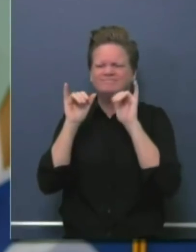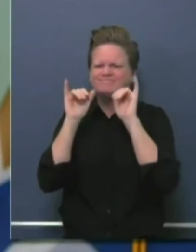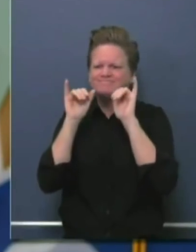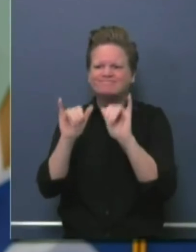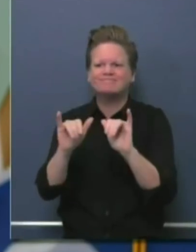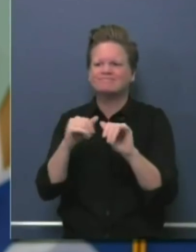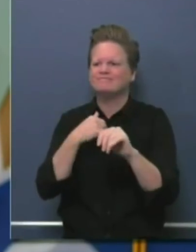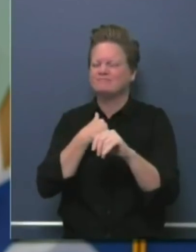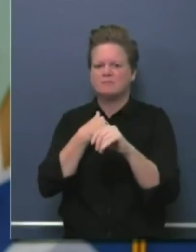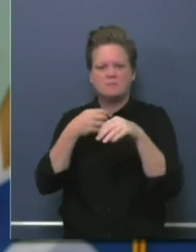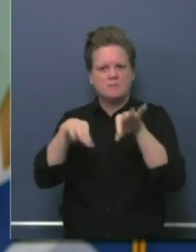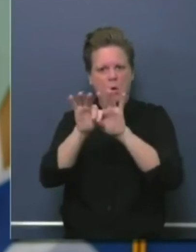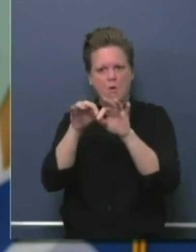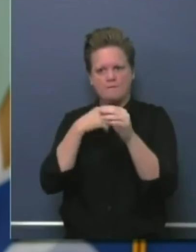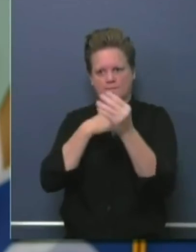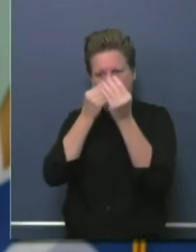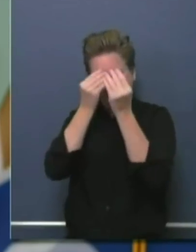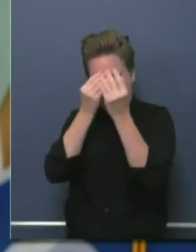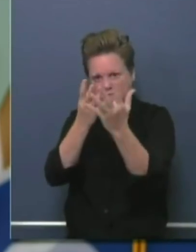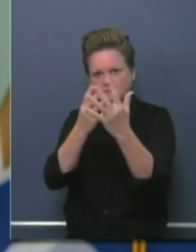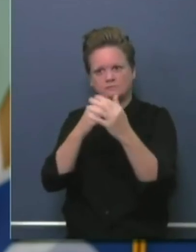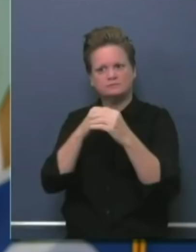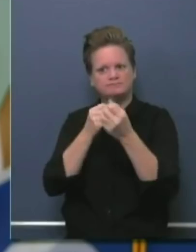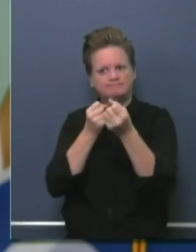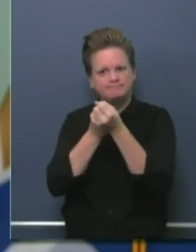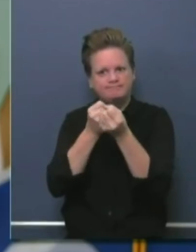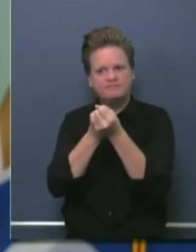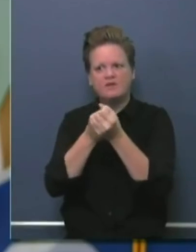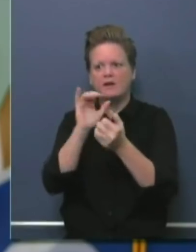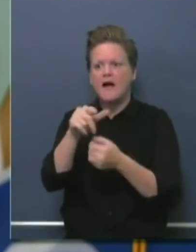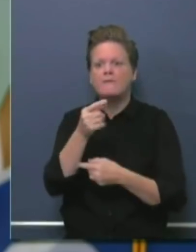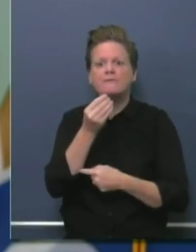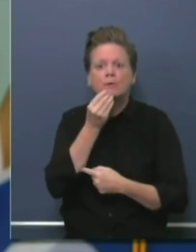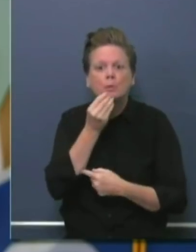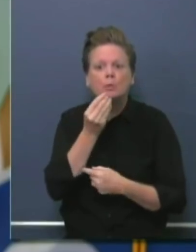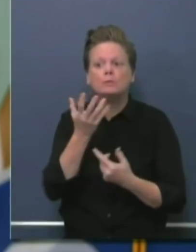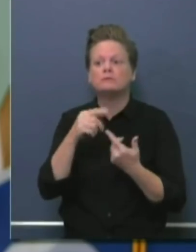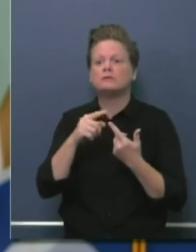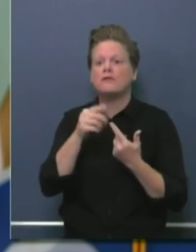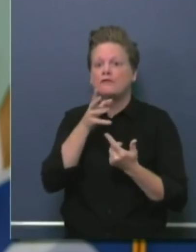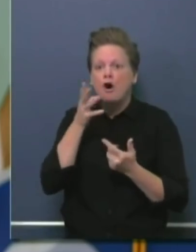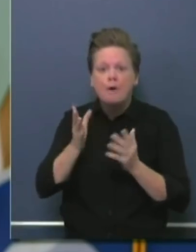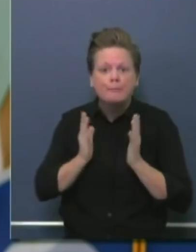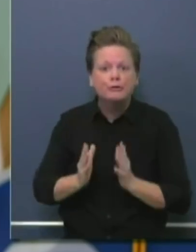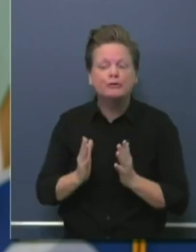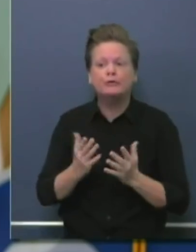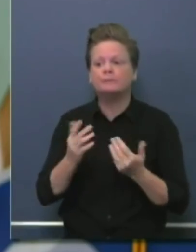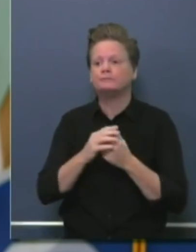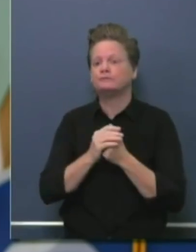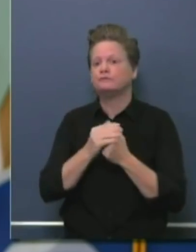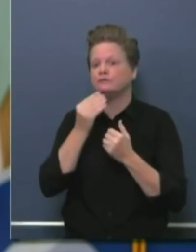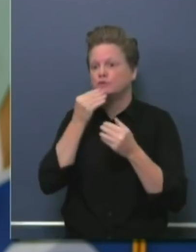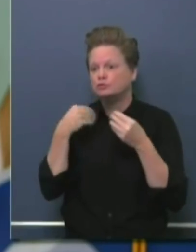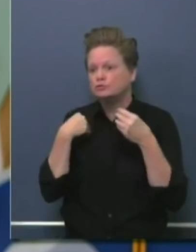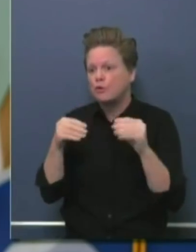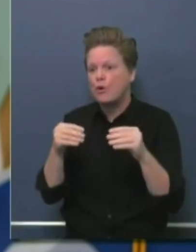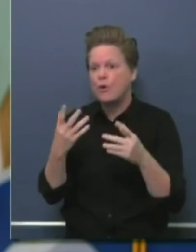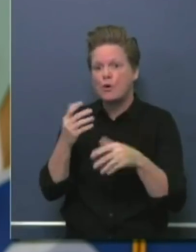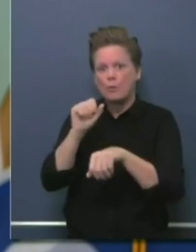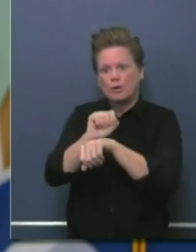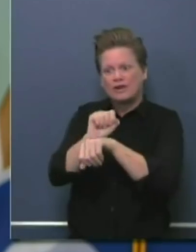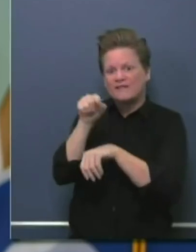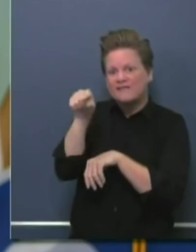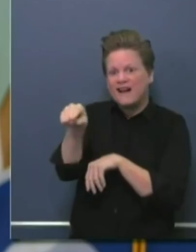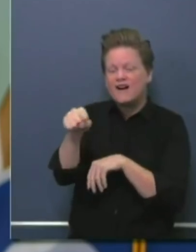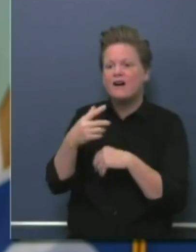the food chain, from farm workers to the folks in the front lines, the grocery lines in the state of California, through expanding